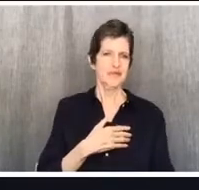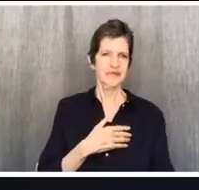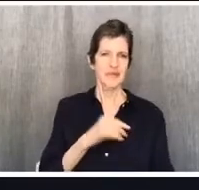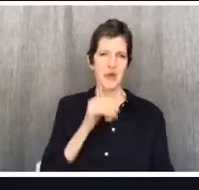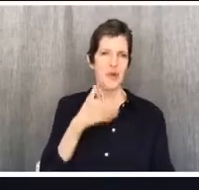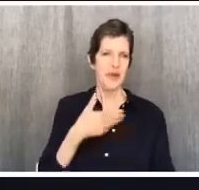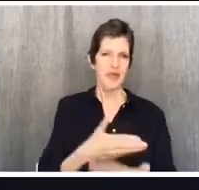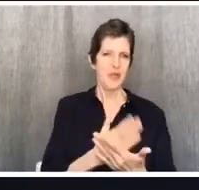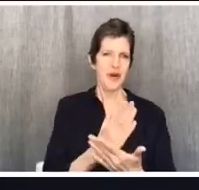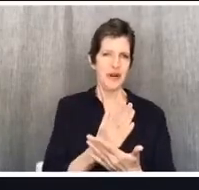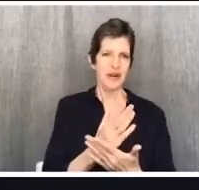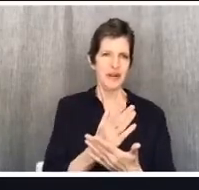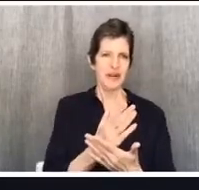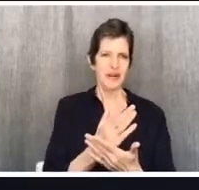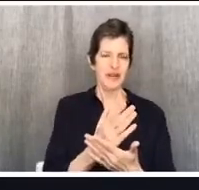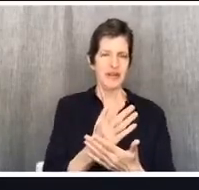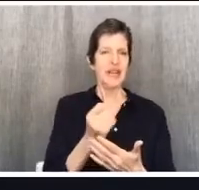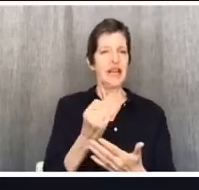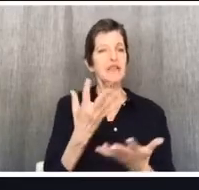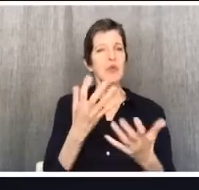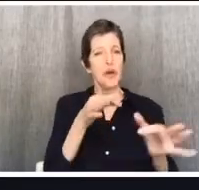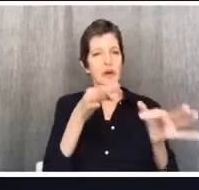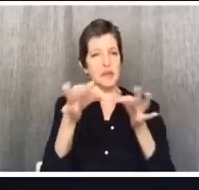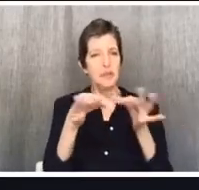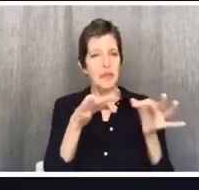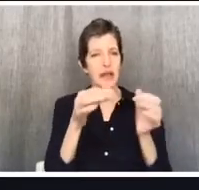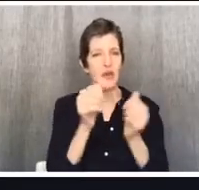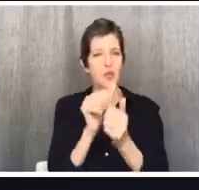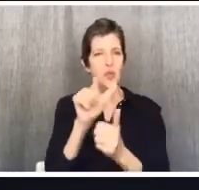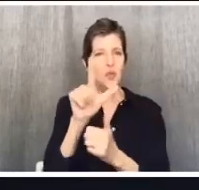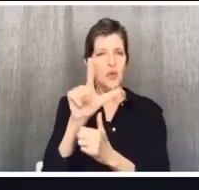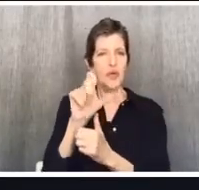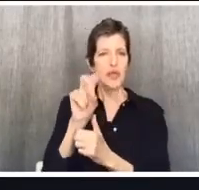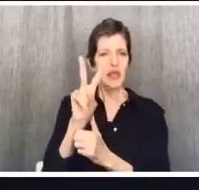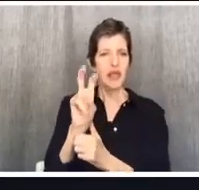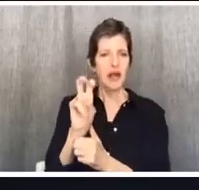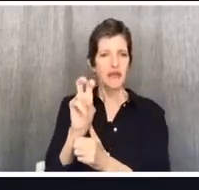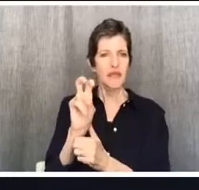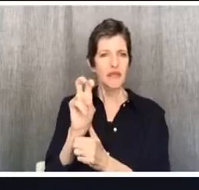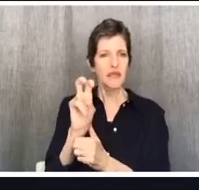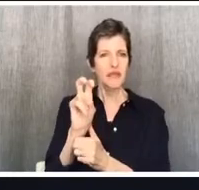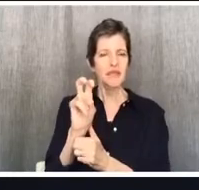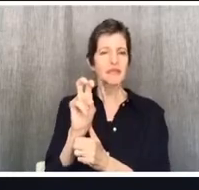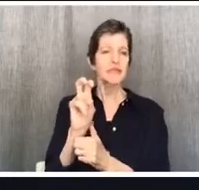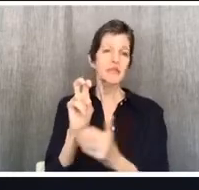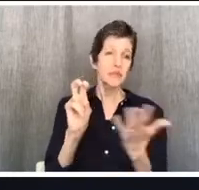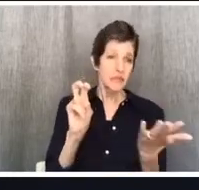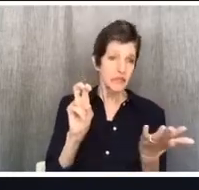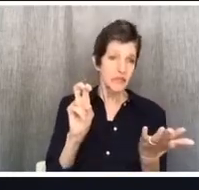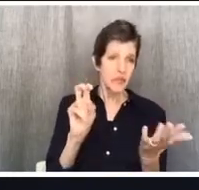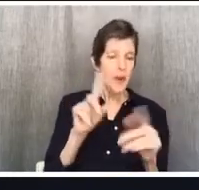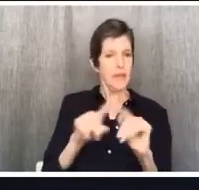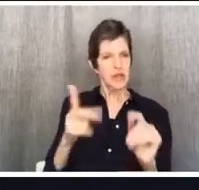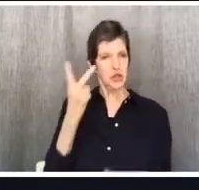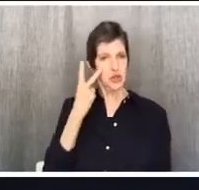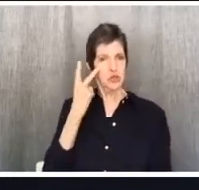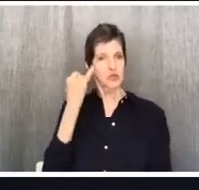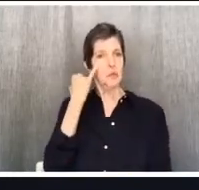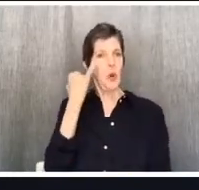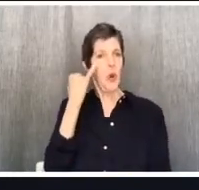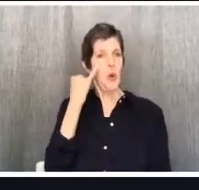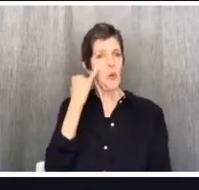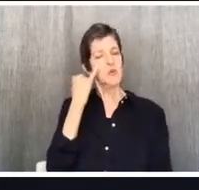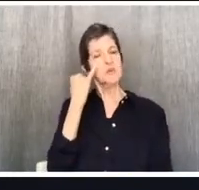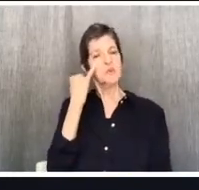what if people looked in on our social media and they saw Christians who disagreed on the secondary issues,